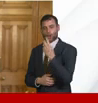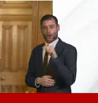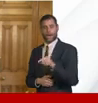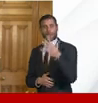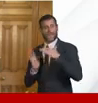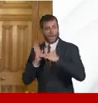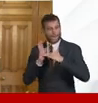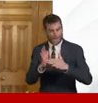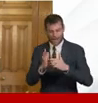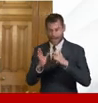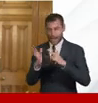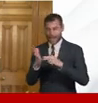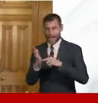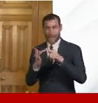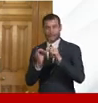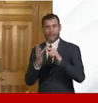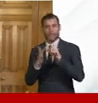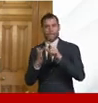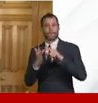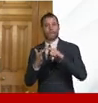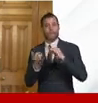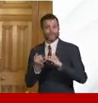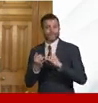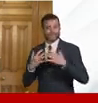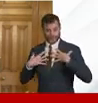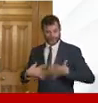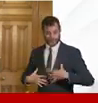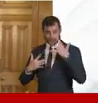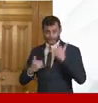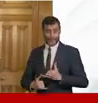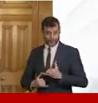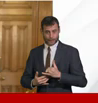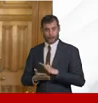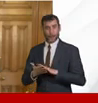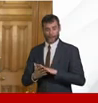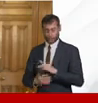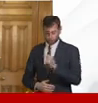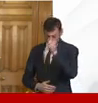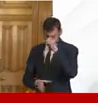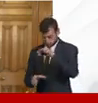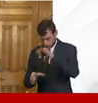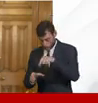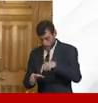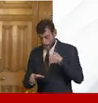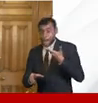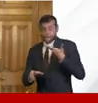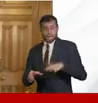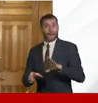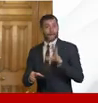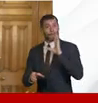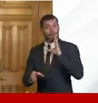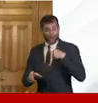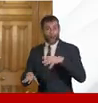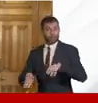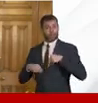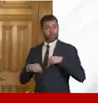tests that will allow people to see whether they have had the virus and are immune to it and then can get back to work and you might